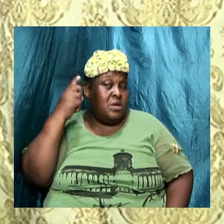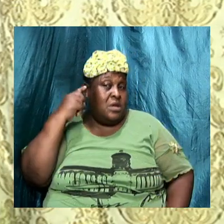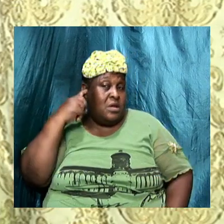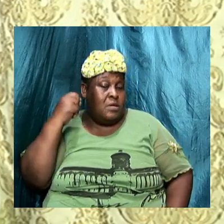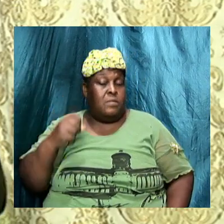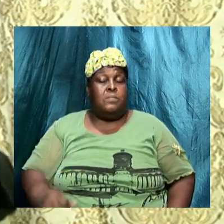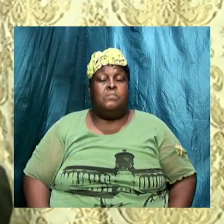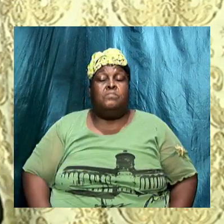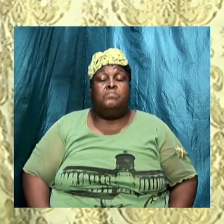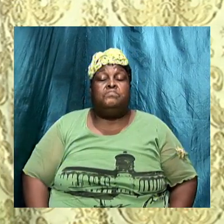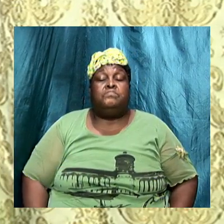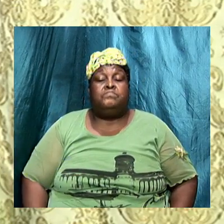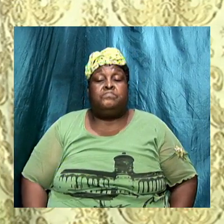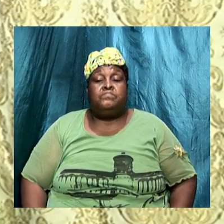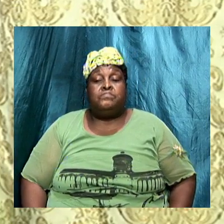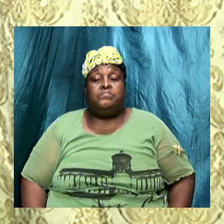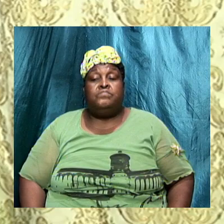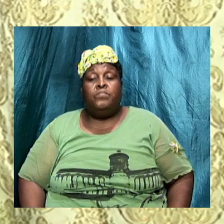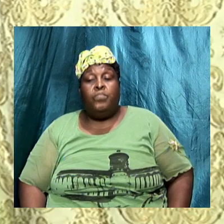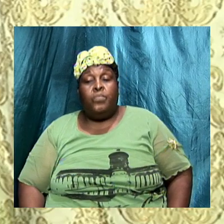Timothy that's what it says